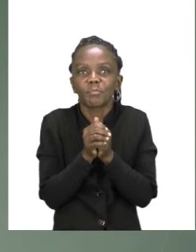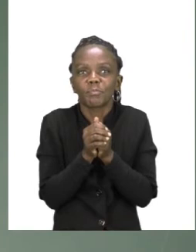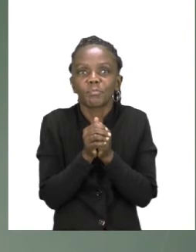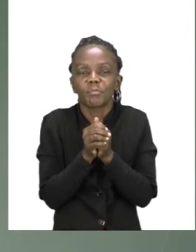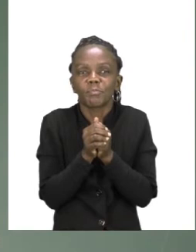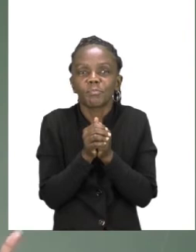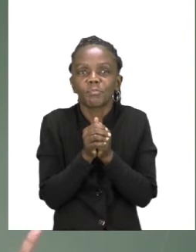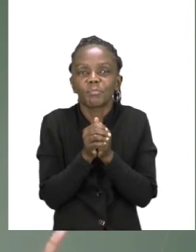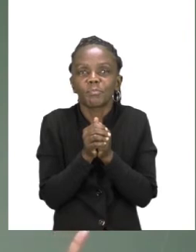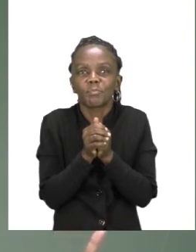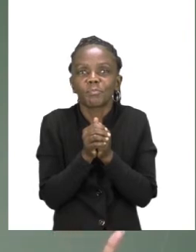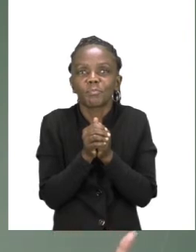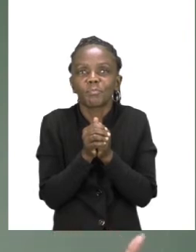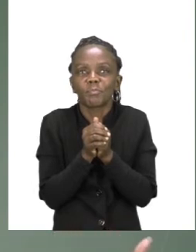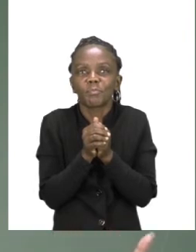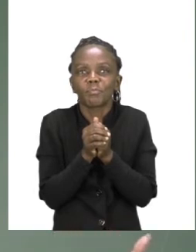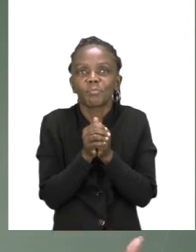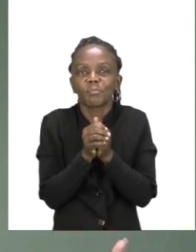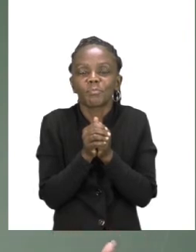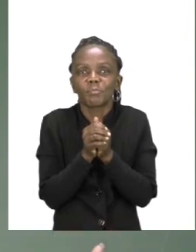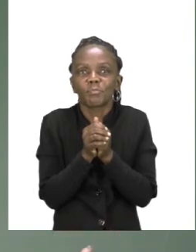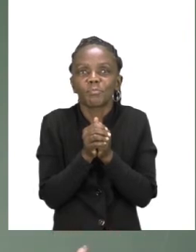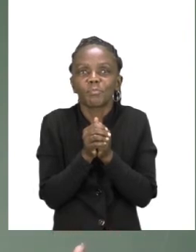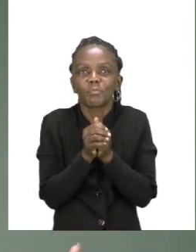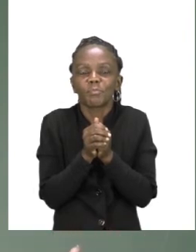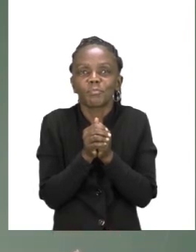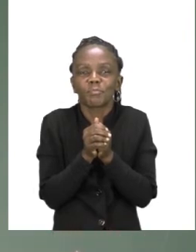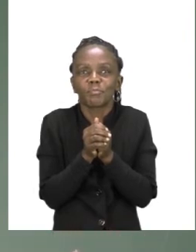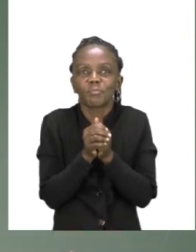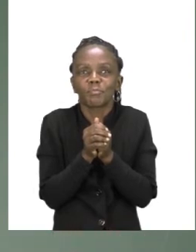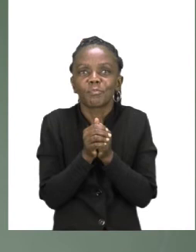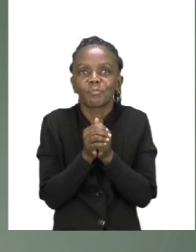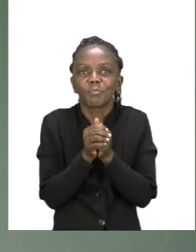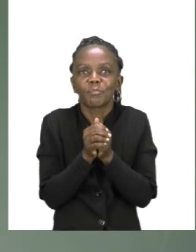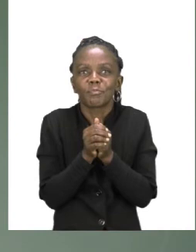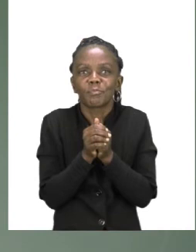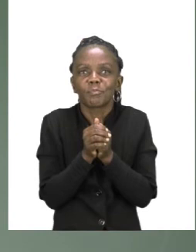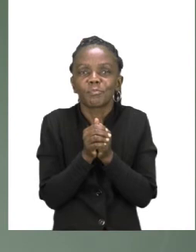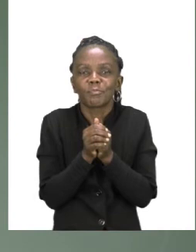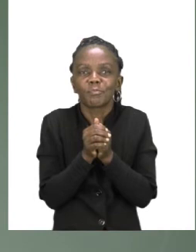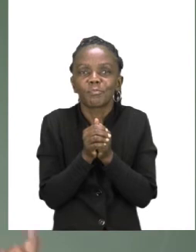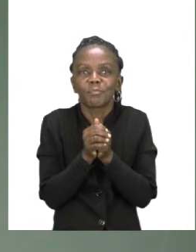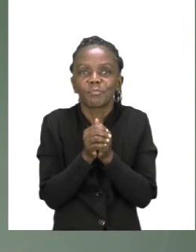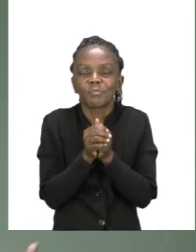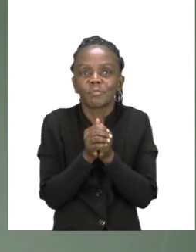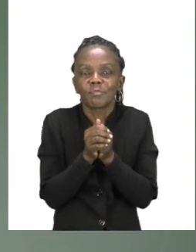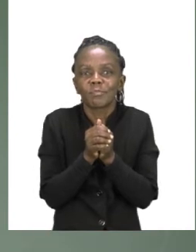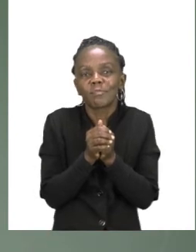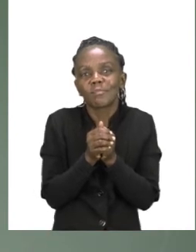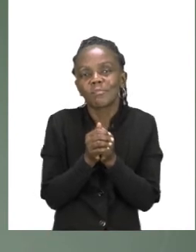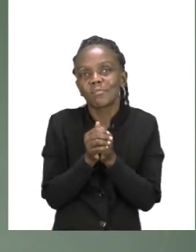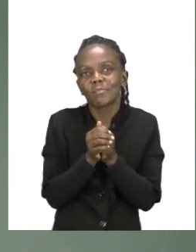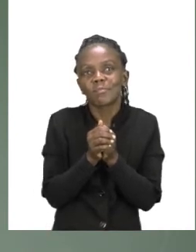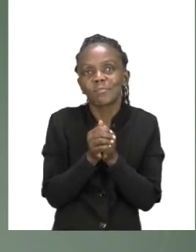size. So big that sometimes we can't even see where it starts and where it ends.